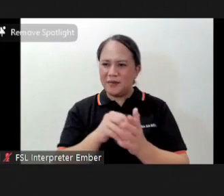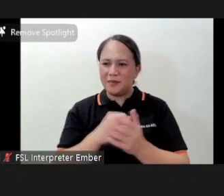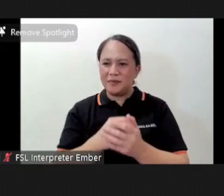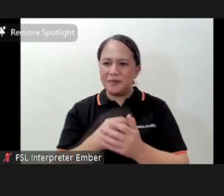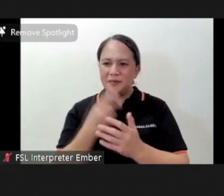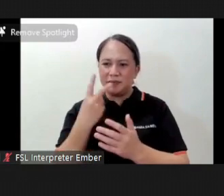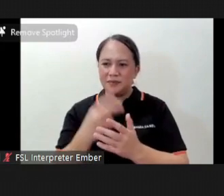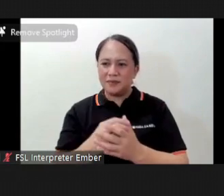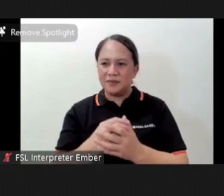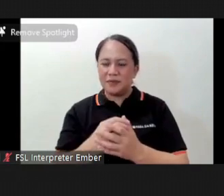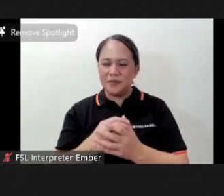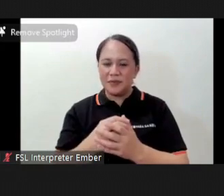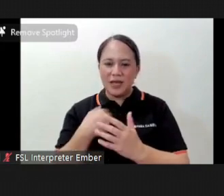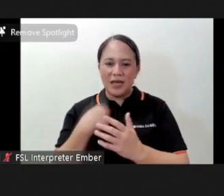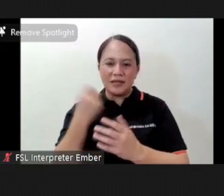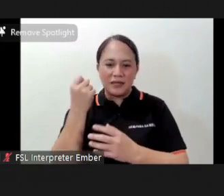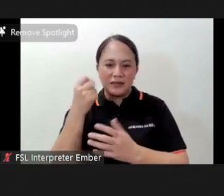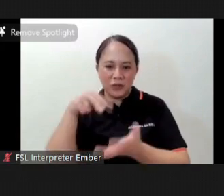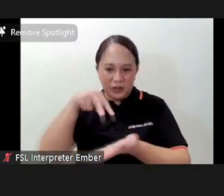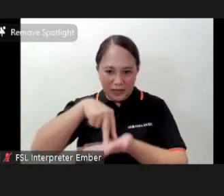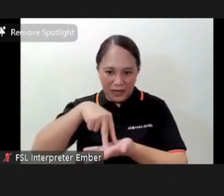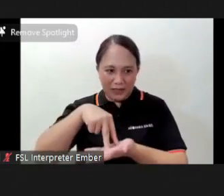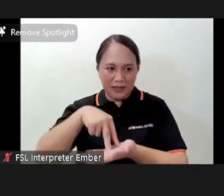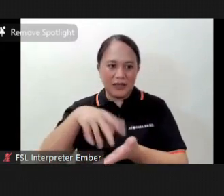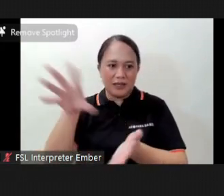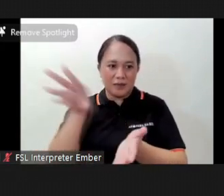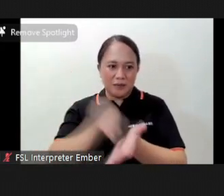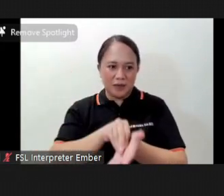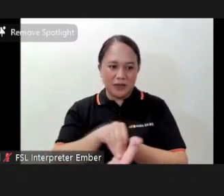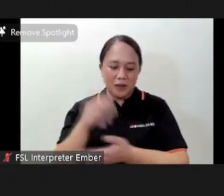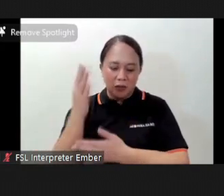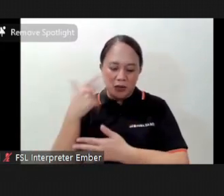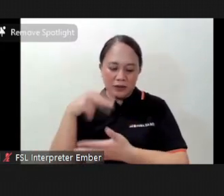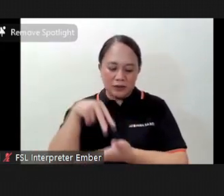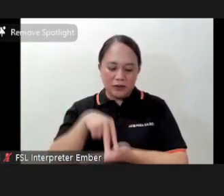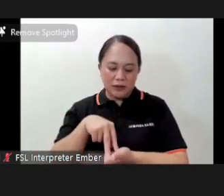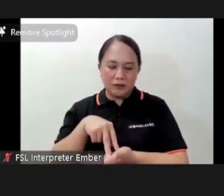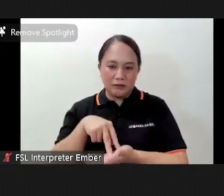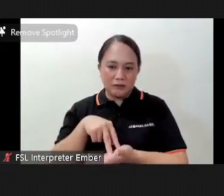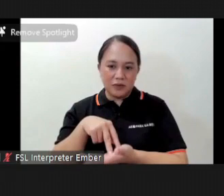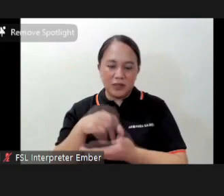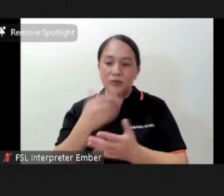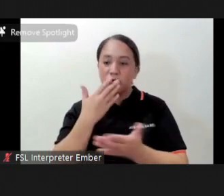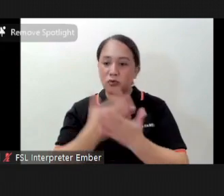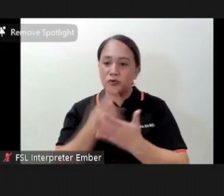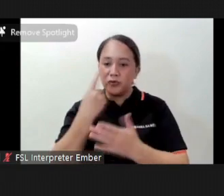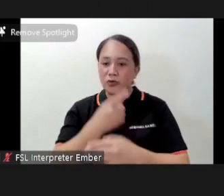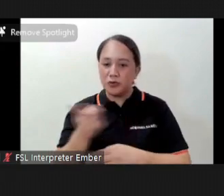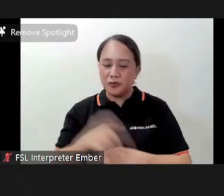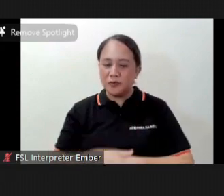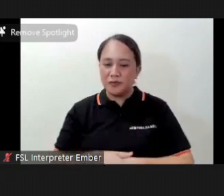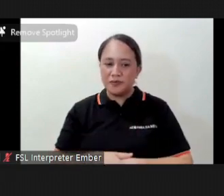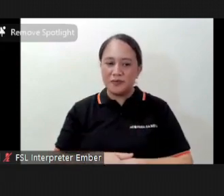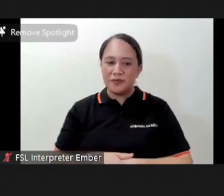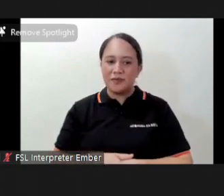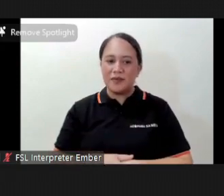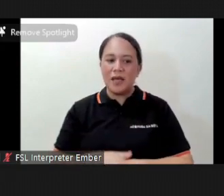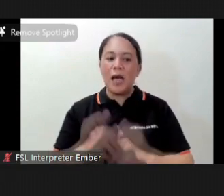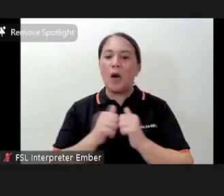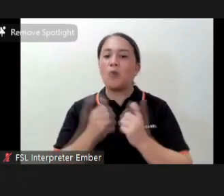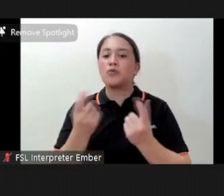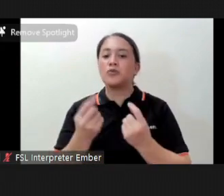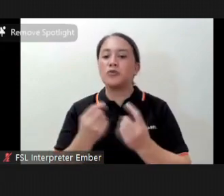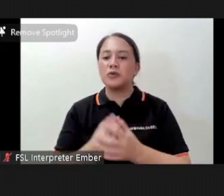the whole presentation you can just stand up and imitate it because standing up and moving around is good for you now how do we do this